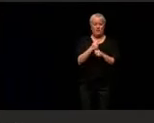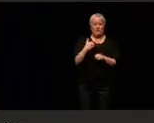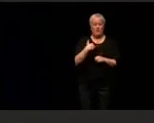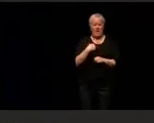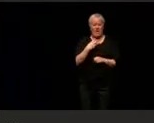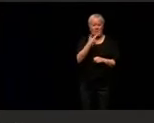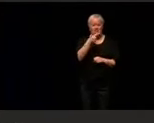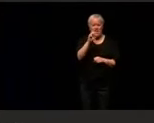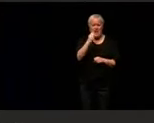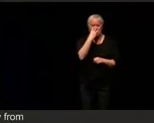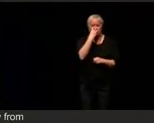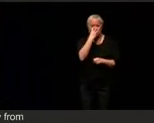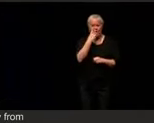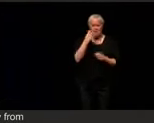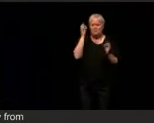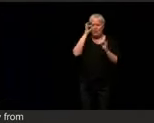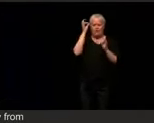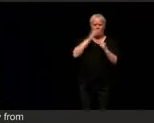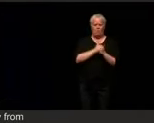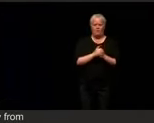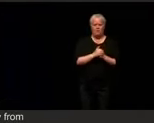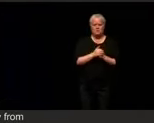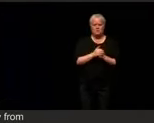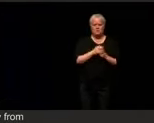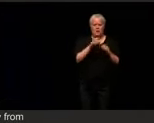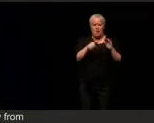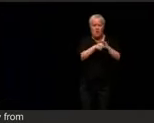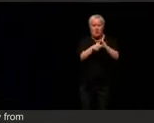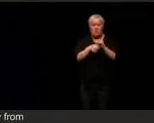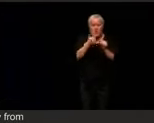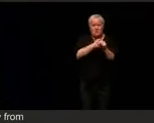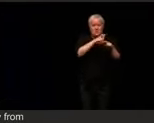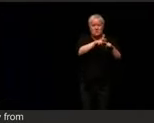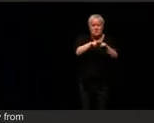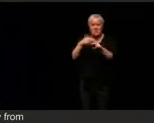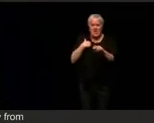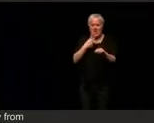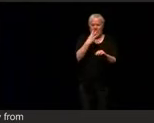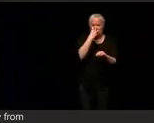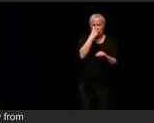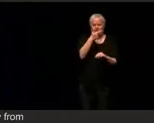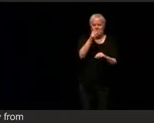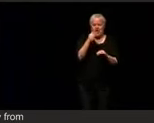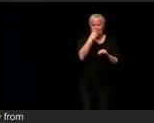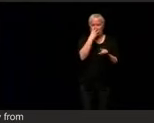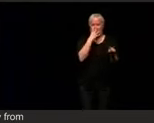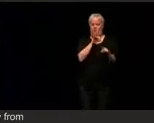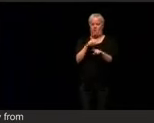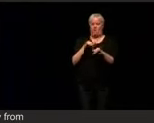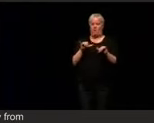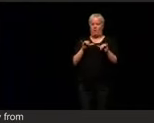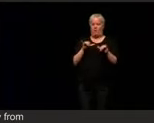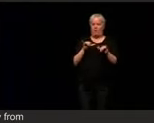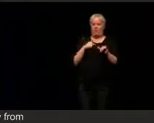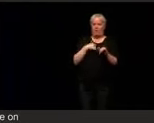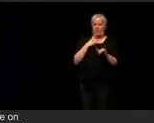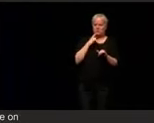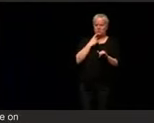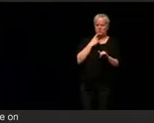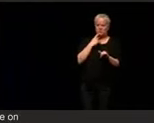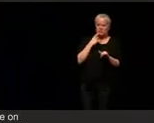underneath each and every seat. That's when I knew it was serious. In fact, I saw that the Speaker for the first time ever